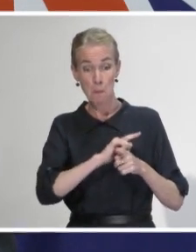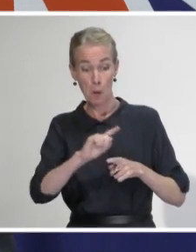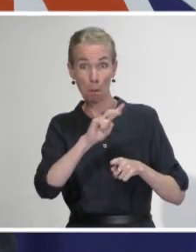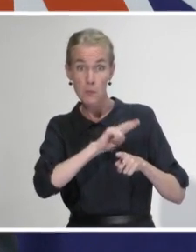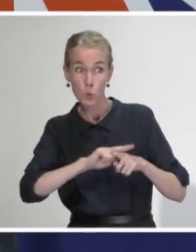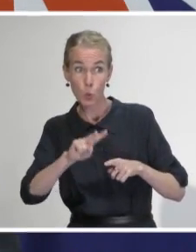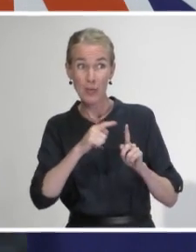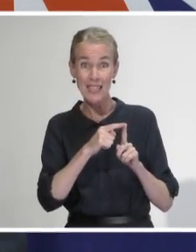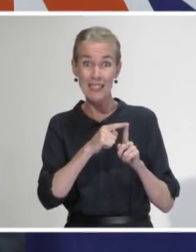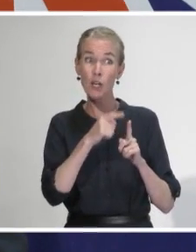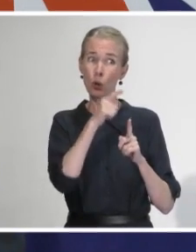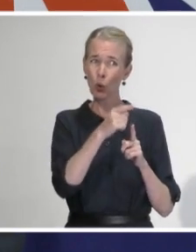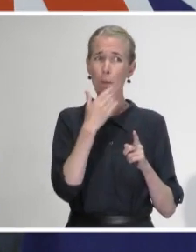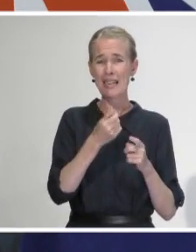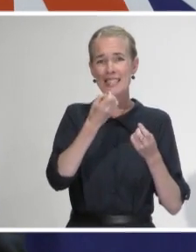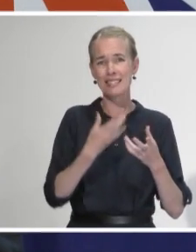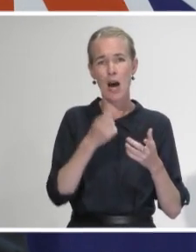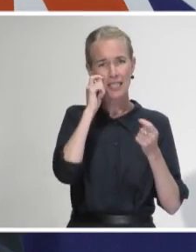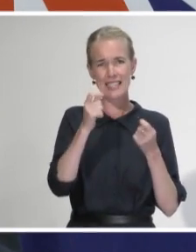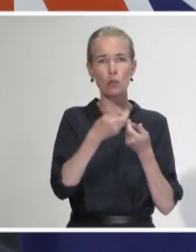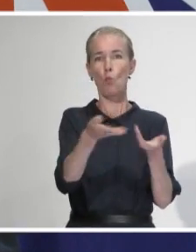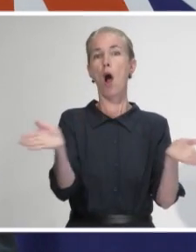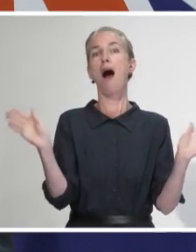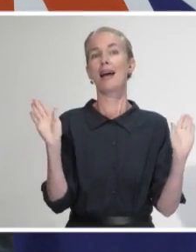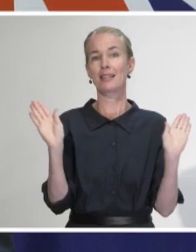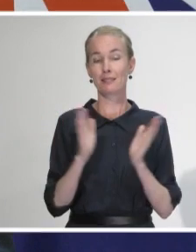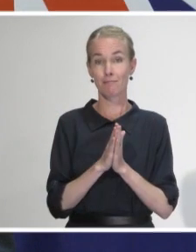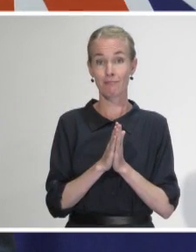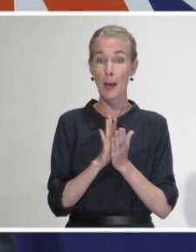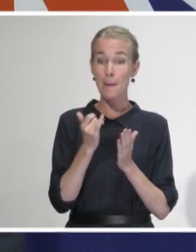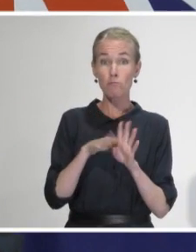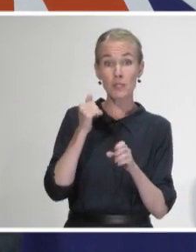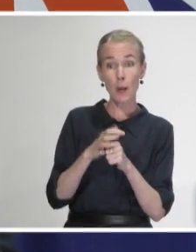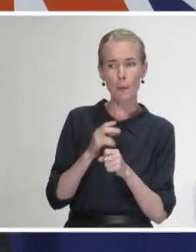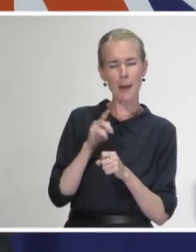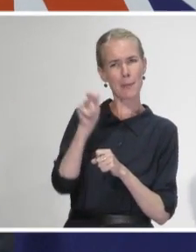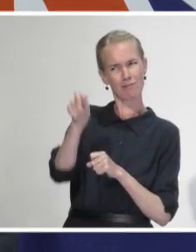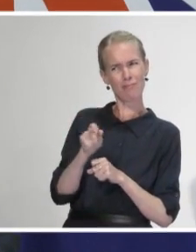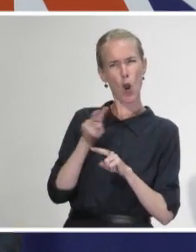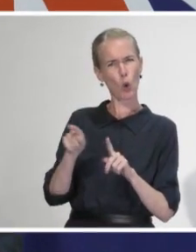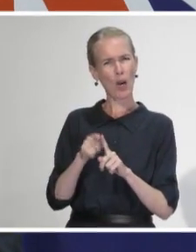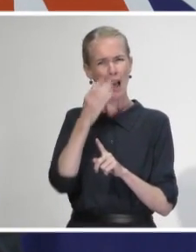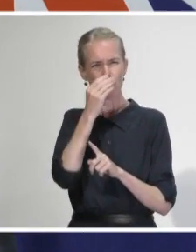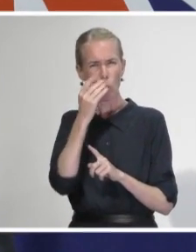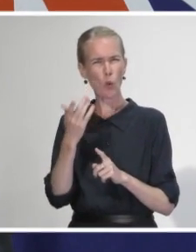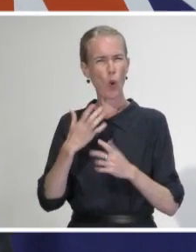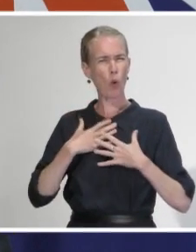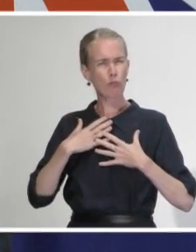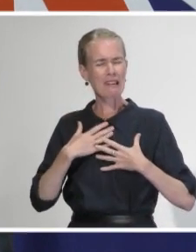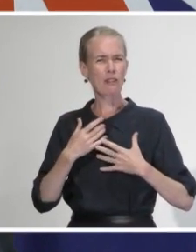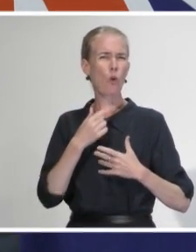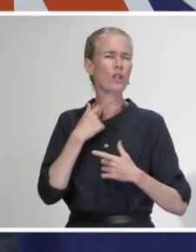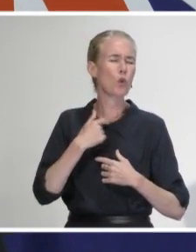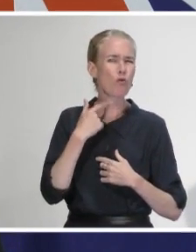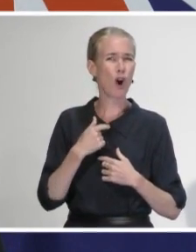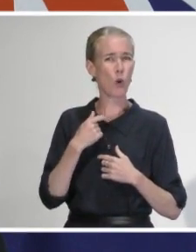be more liberal with the testing, get anyone in who might have symptoms of an influenza like illness or respiratory illness and do some more